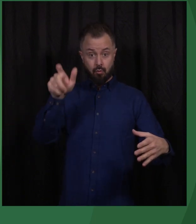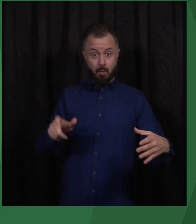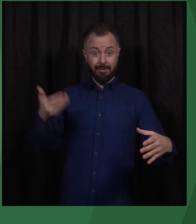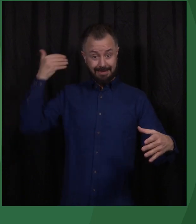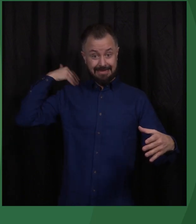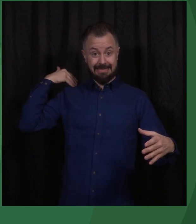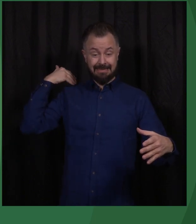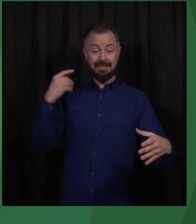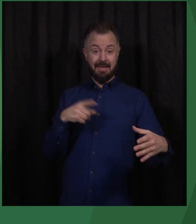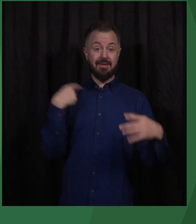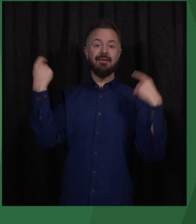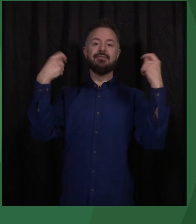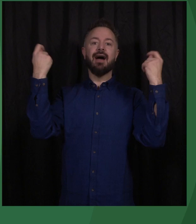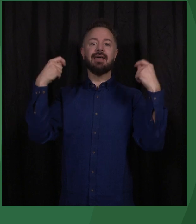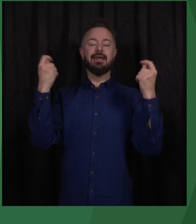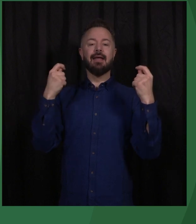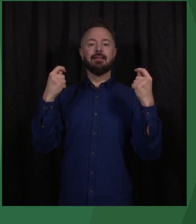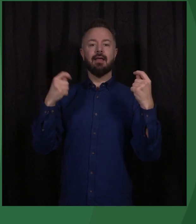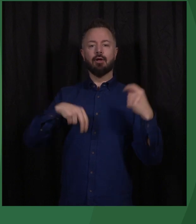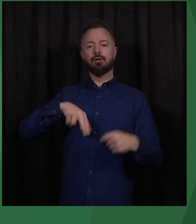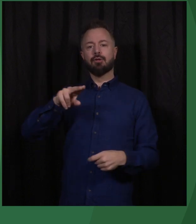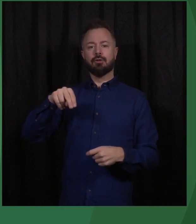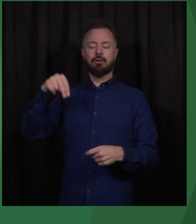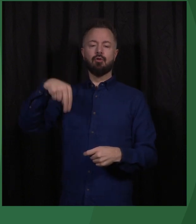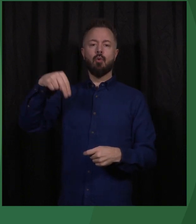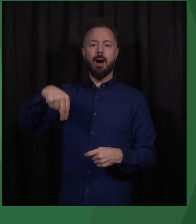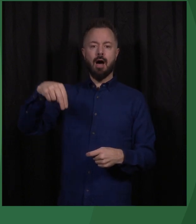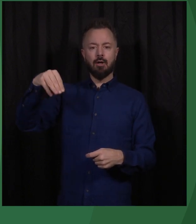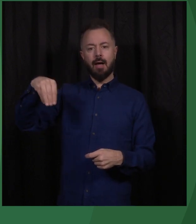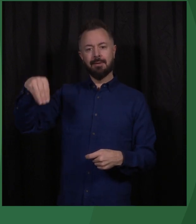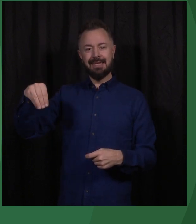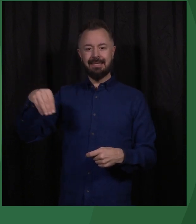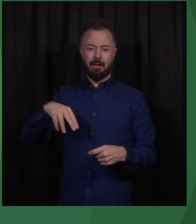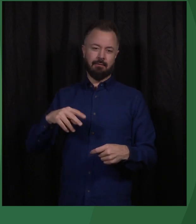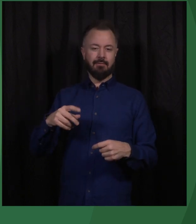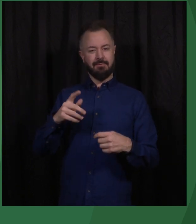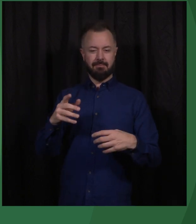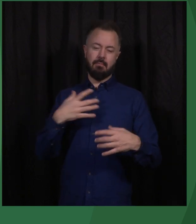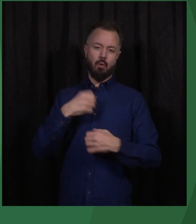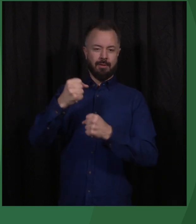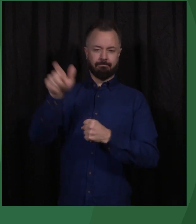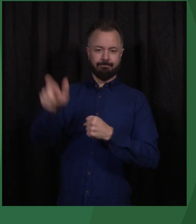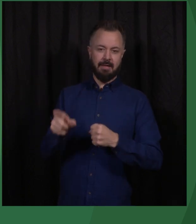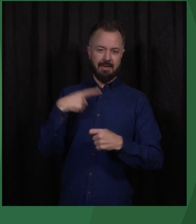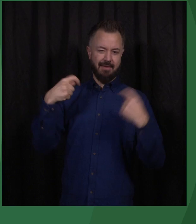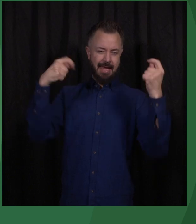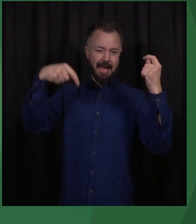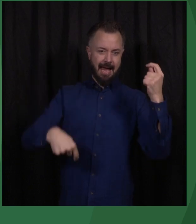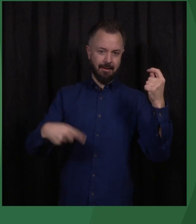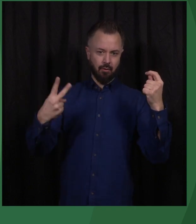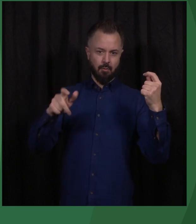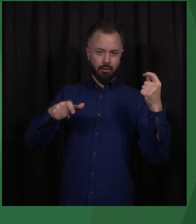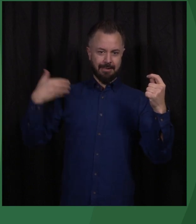we celebrated the courage of Nargis Mohamadi here in Oslo. But conservative forces are